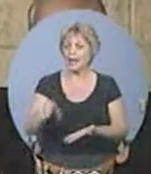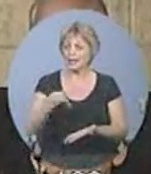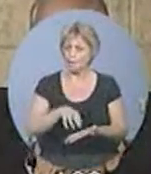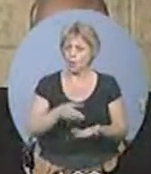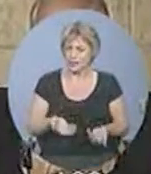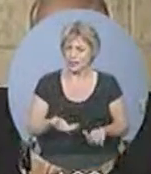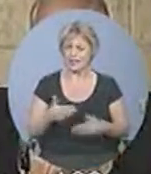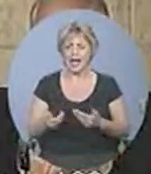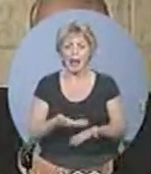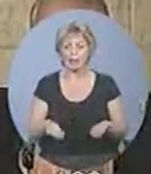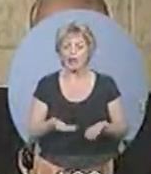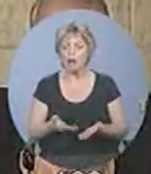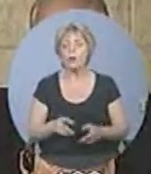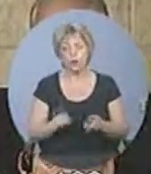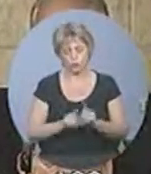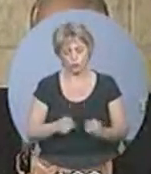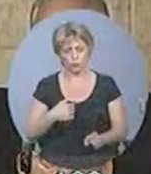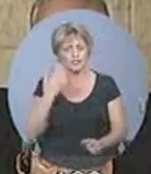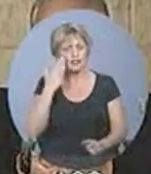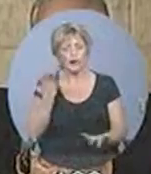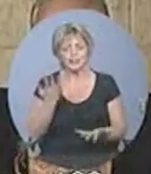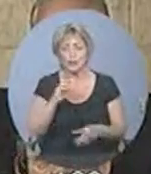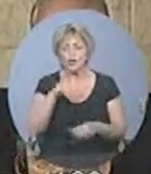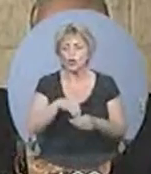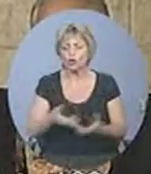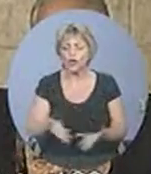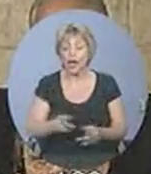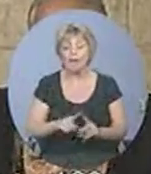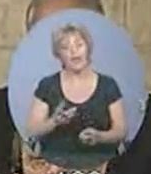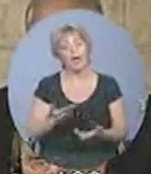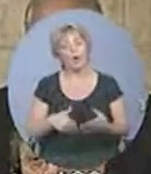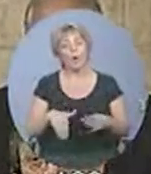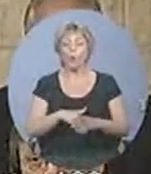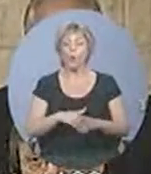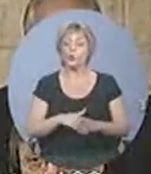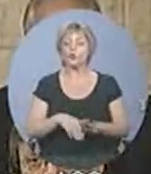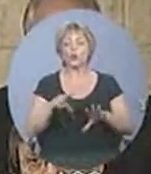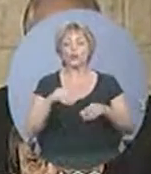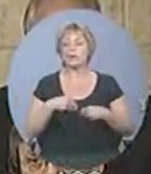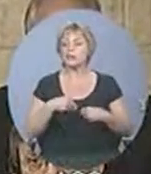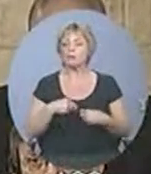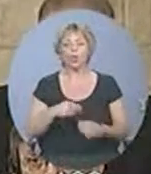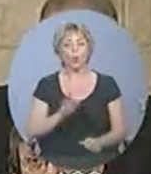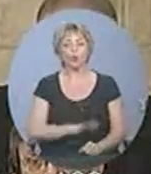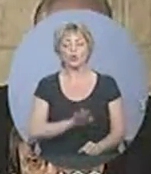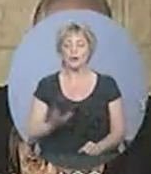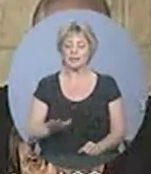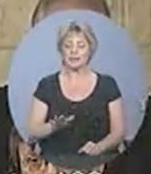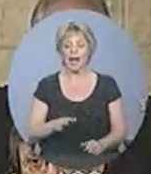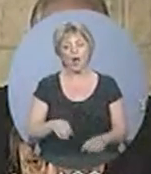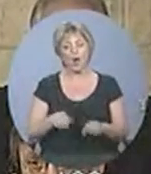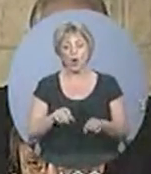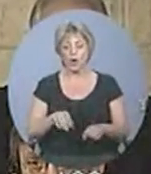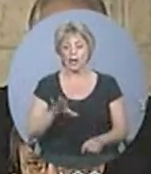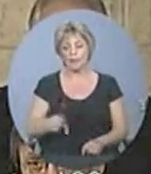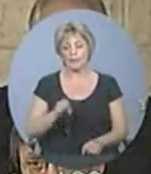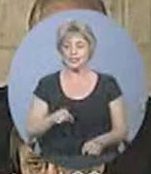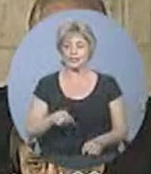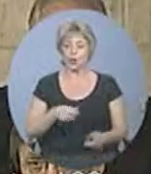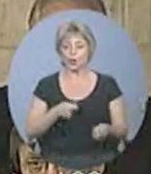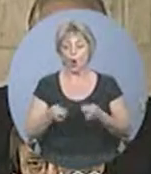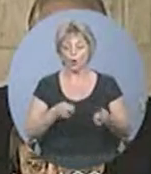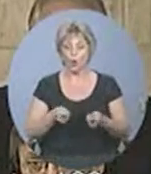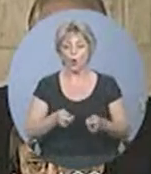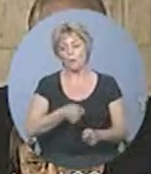by this government of foreign takeover, one after the other. And look what happened with Extrata and Valley Inco, Mr. Speaker. Thousands of